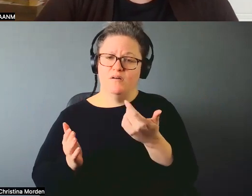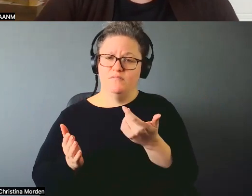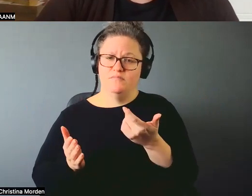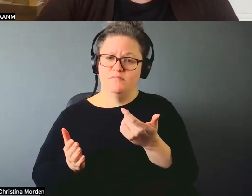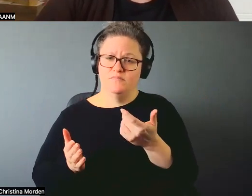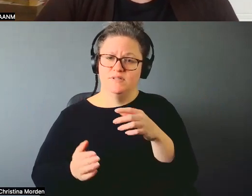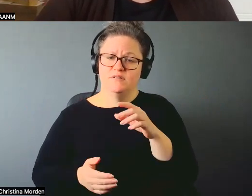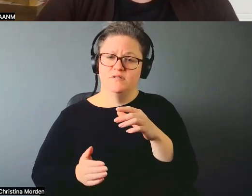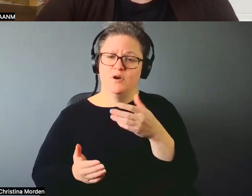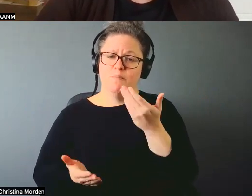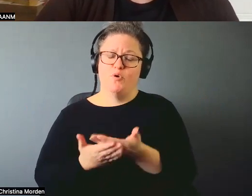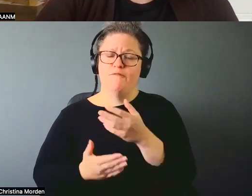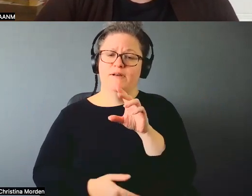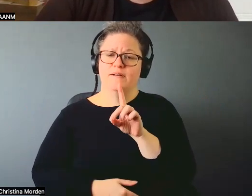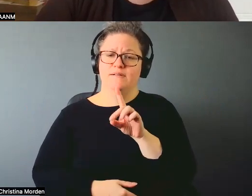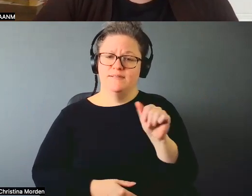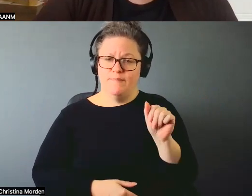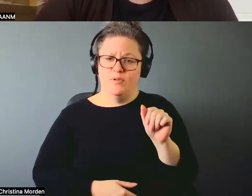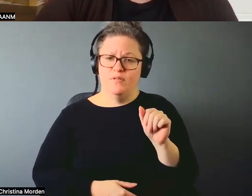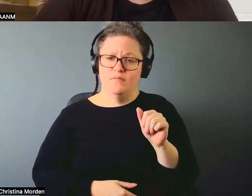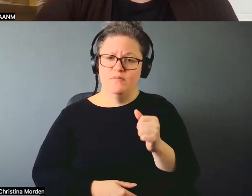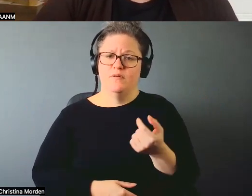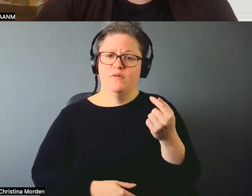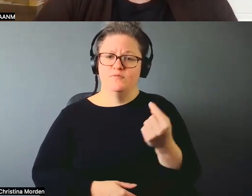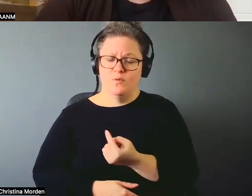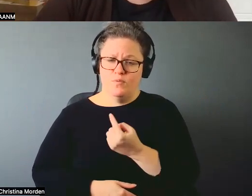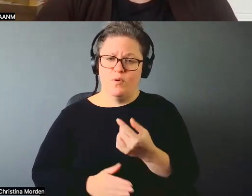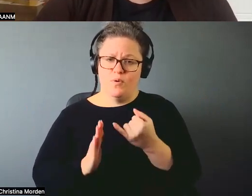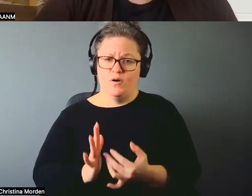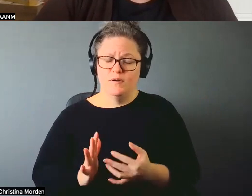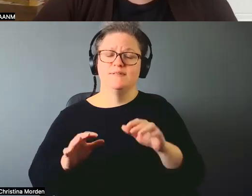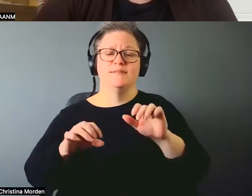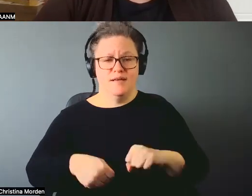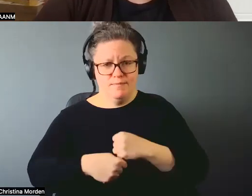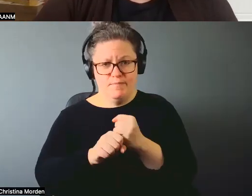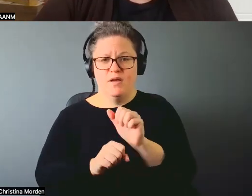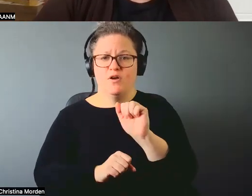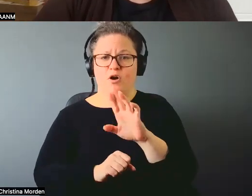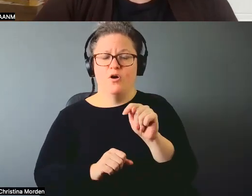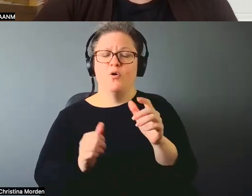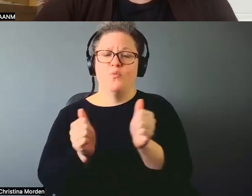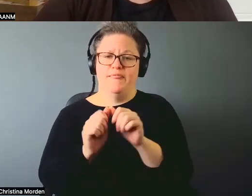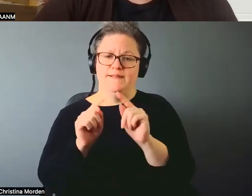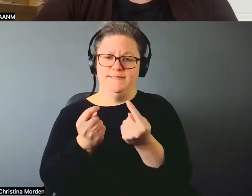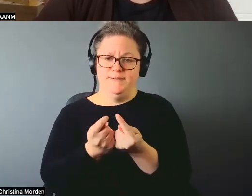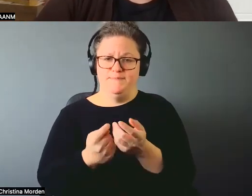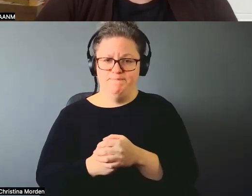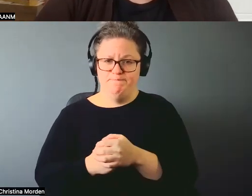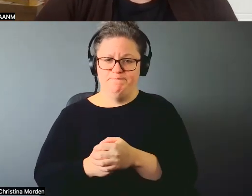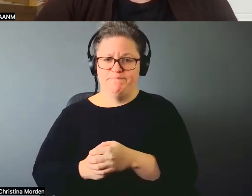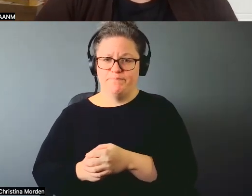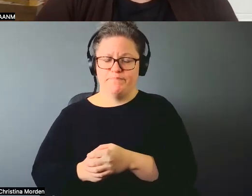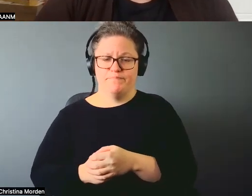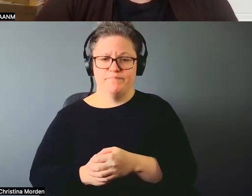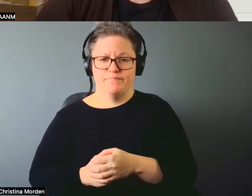disabled makes work with the team. I wanted that to be a real visual, you know, in the 16 minute film for